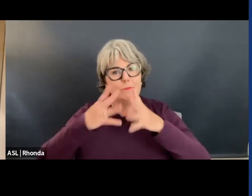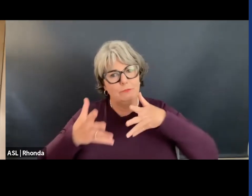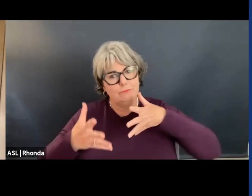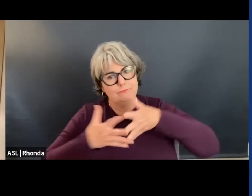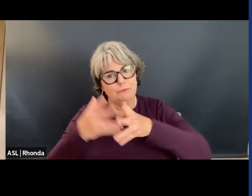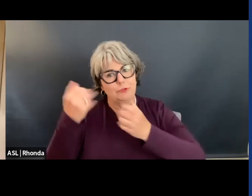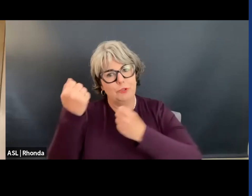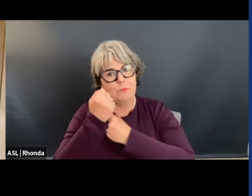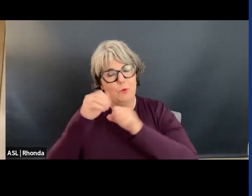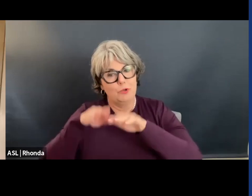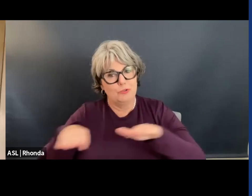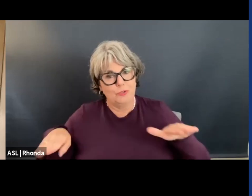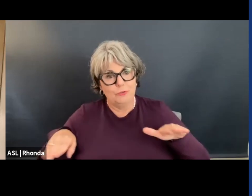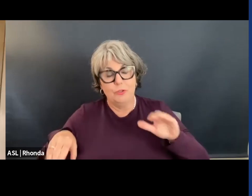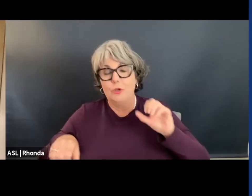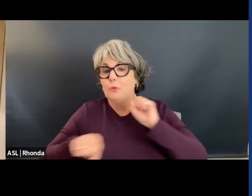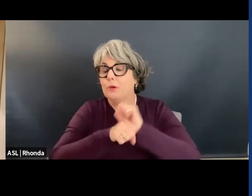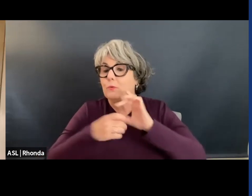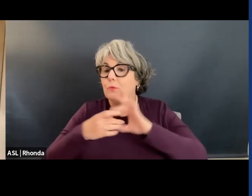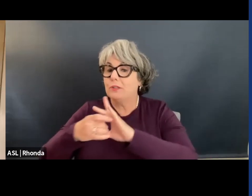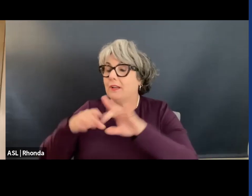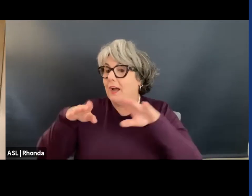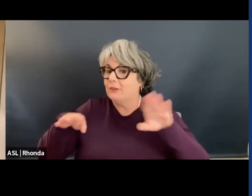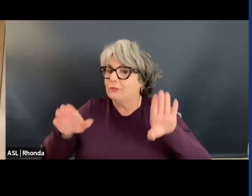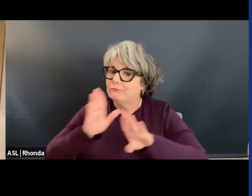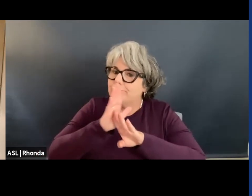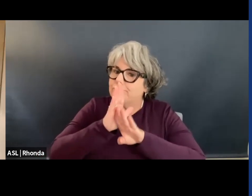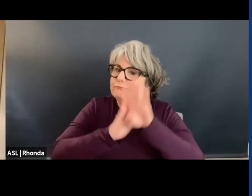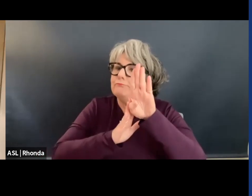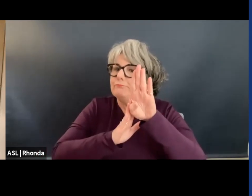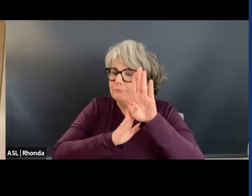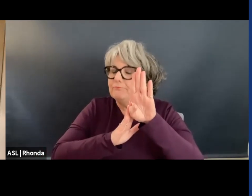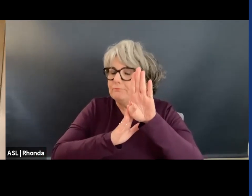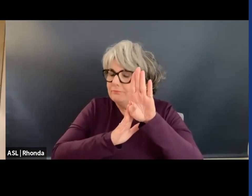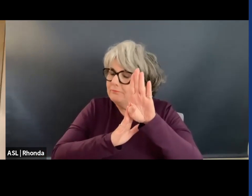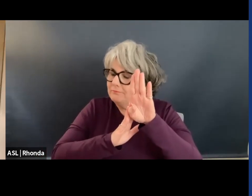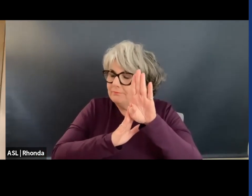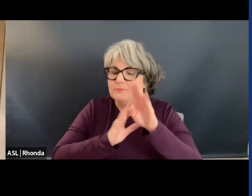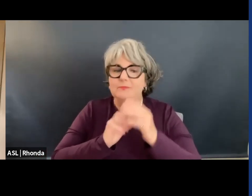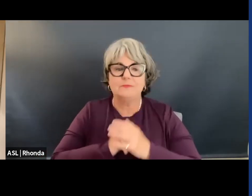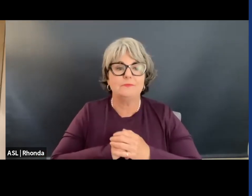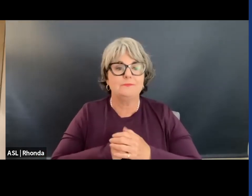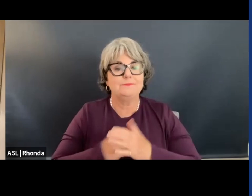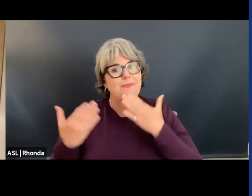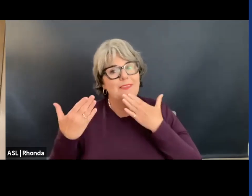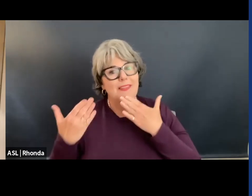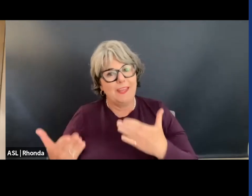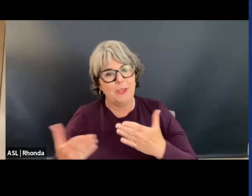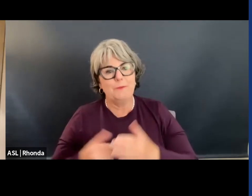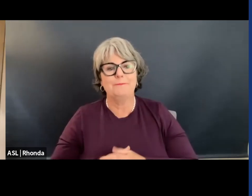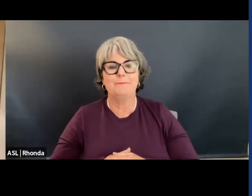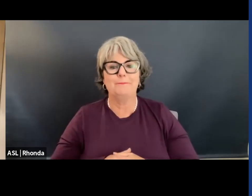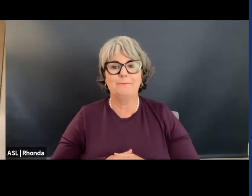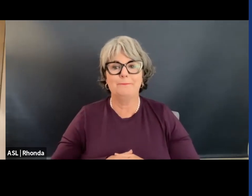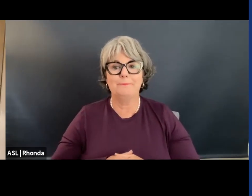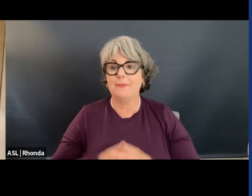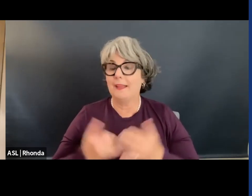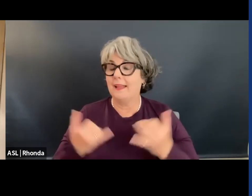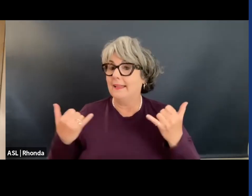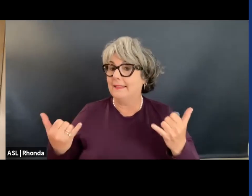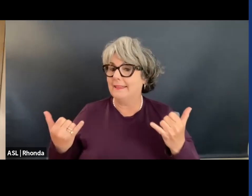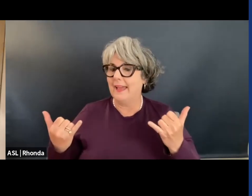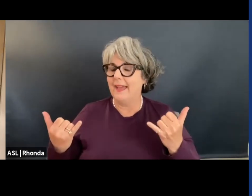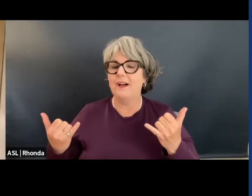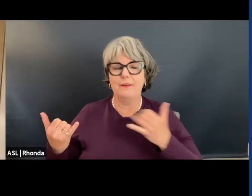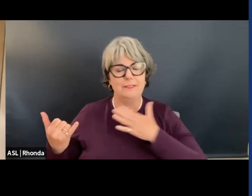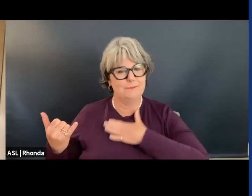And when we work together, our kids can reach the highest heights. Thank you. And now it's